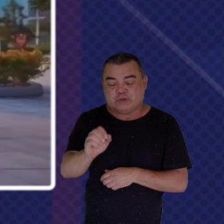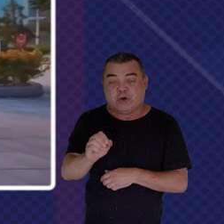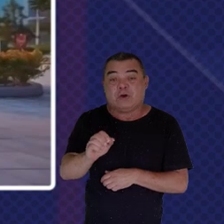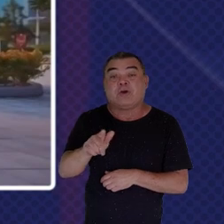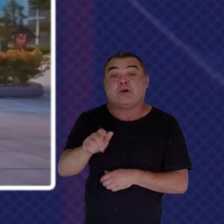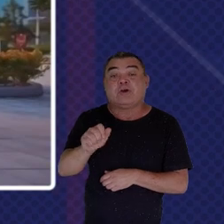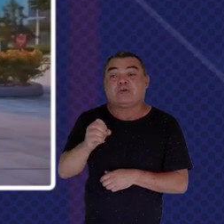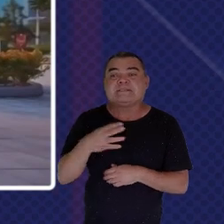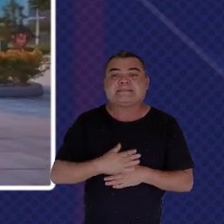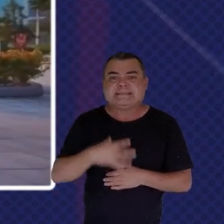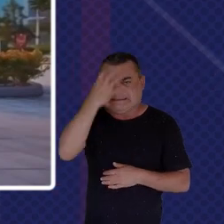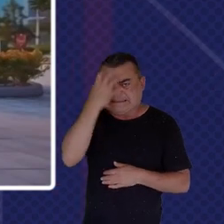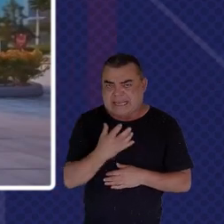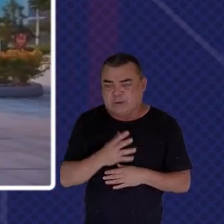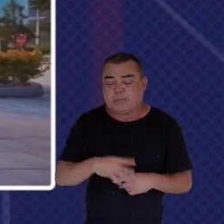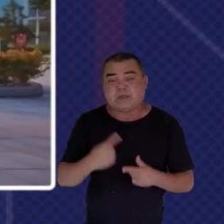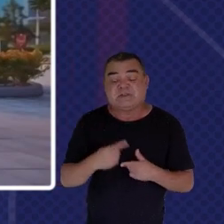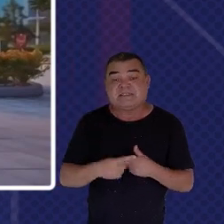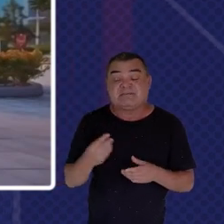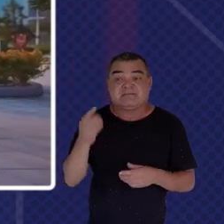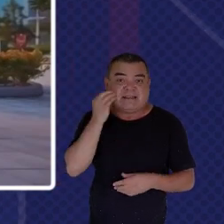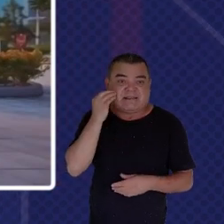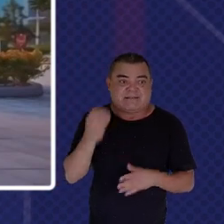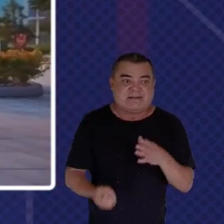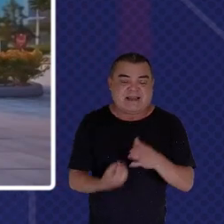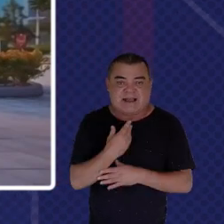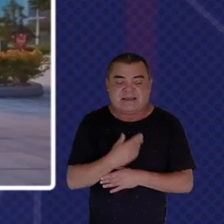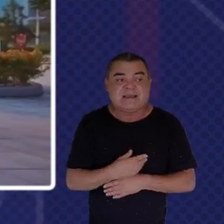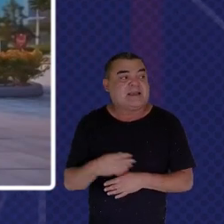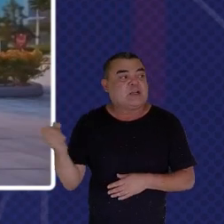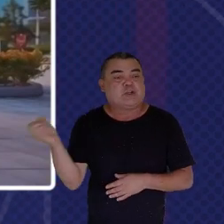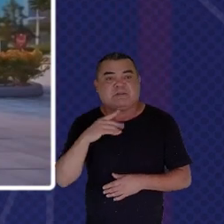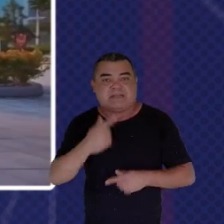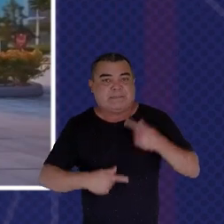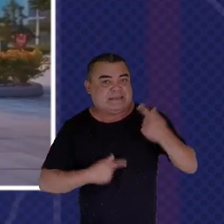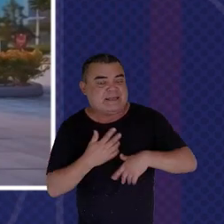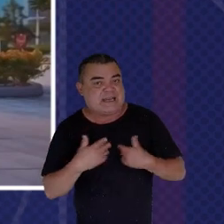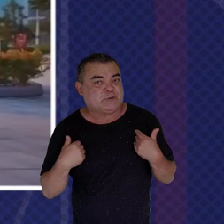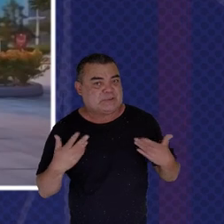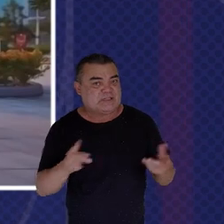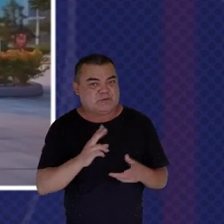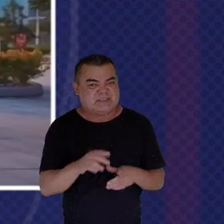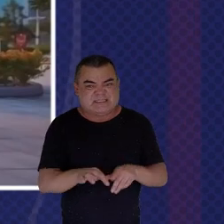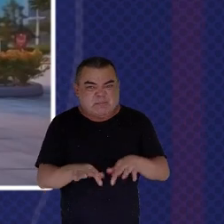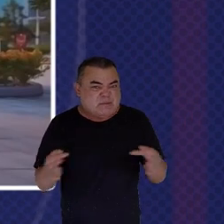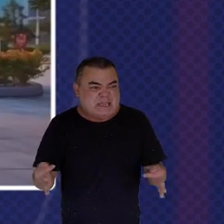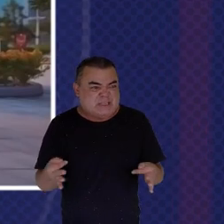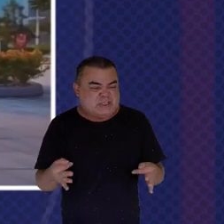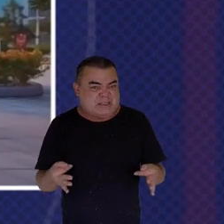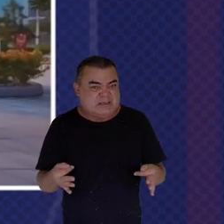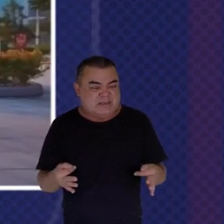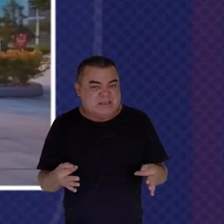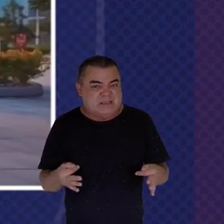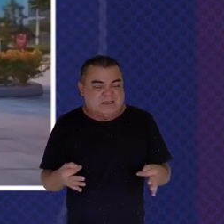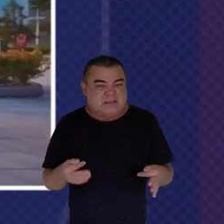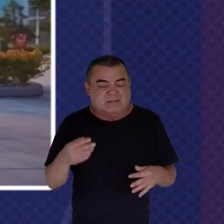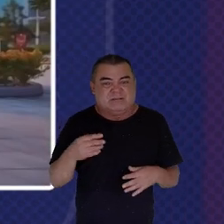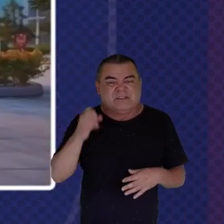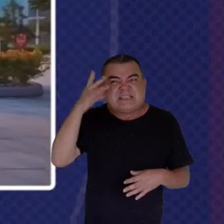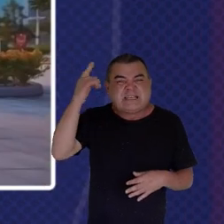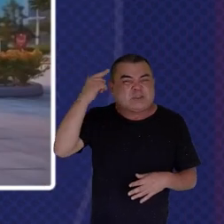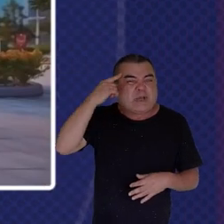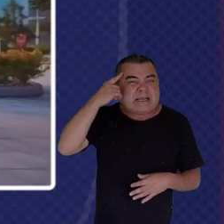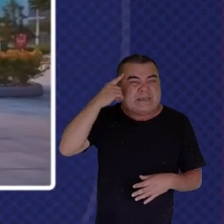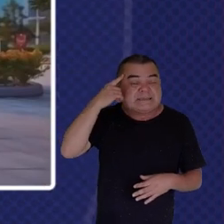To be innovative And agile You can't just Engage the head You have to engage The heart And the hand Of the individual As well